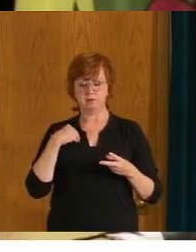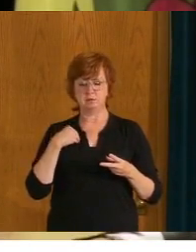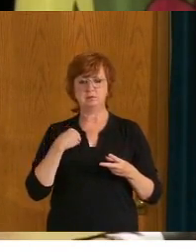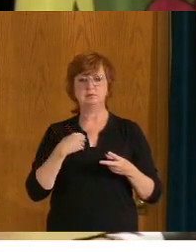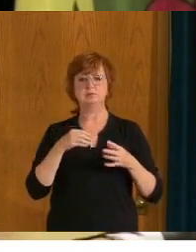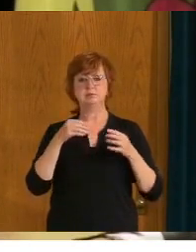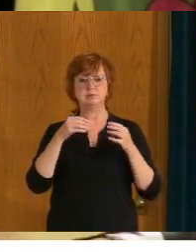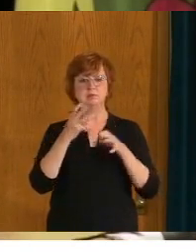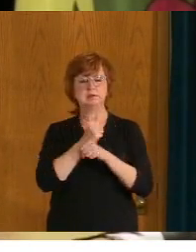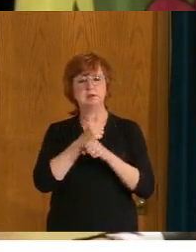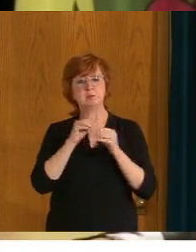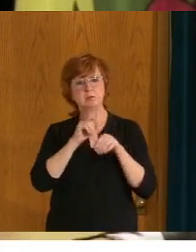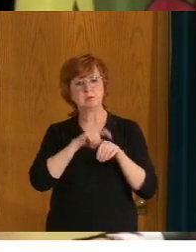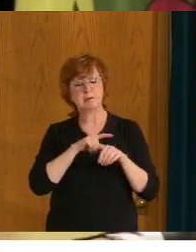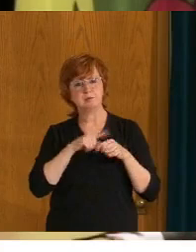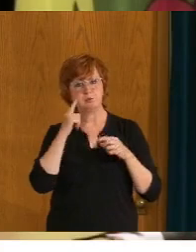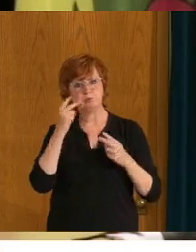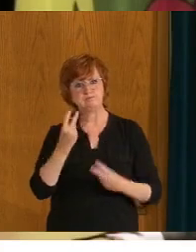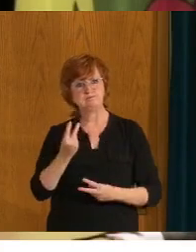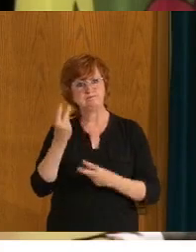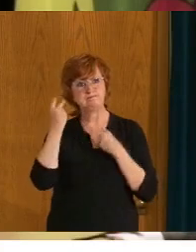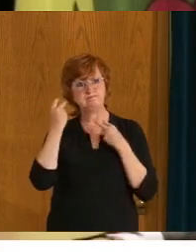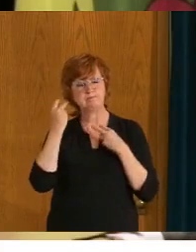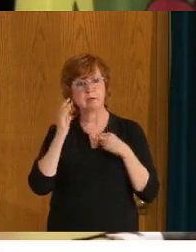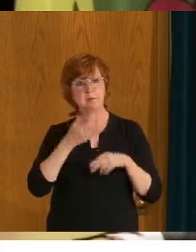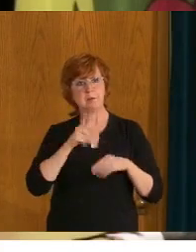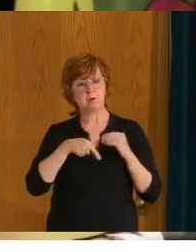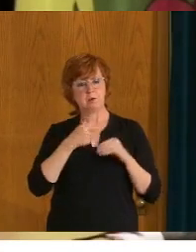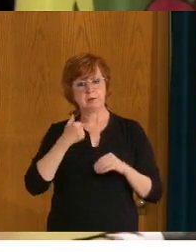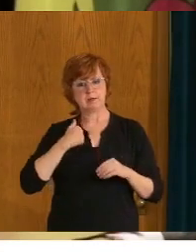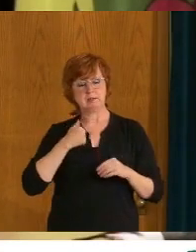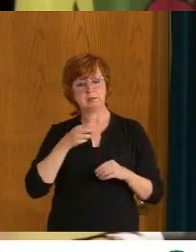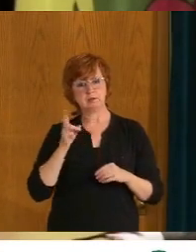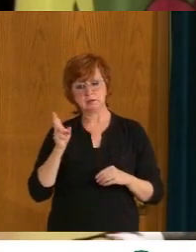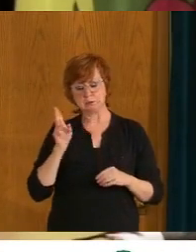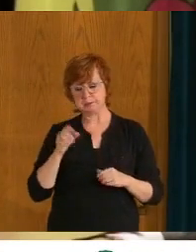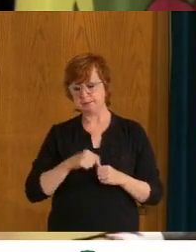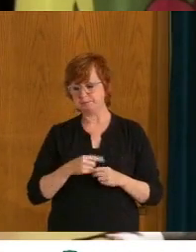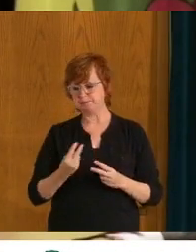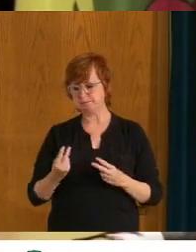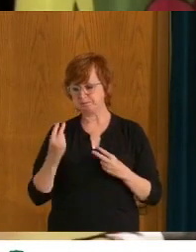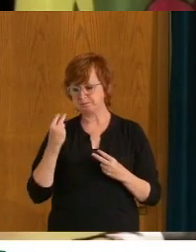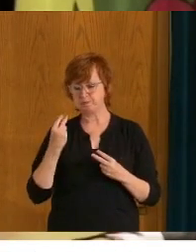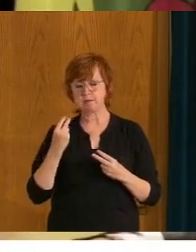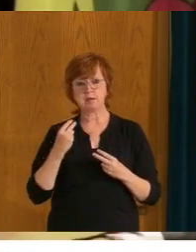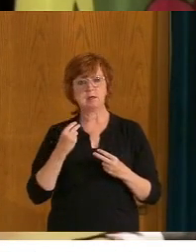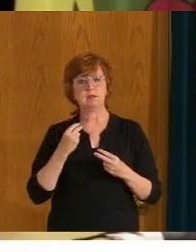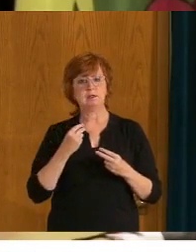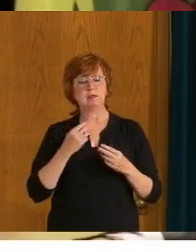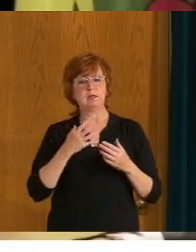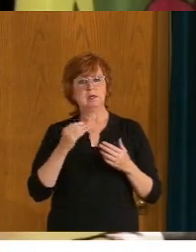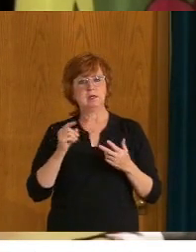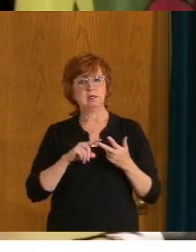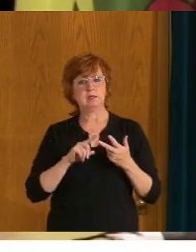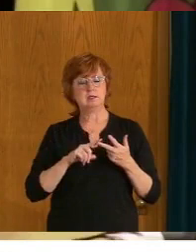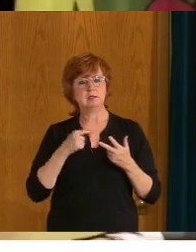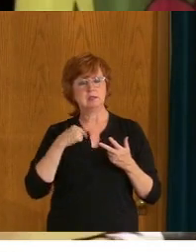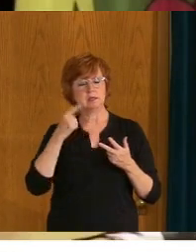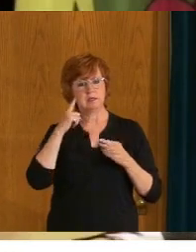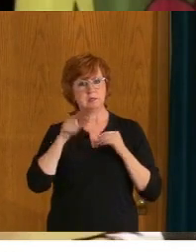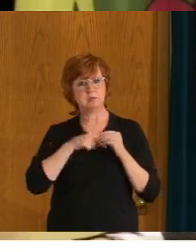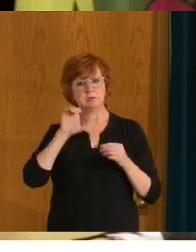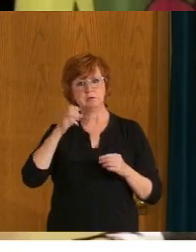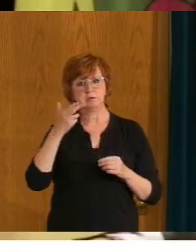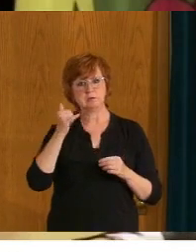year on, on Canada's, on Canada's past. But I also think, and I, I, I'll be reflecting on the words of, of Chief DeLorme,